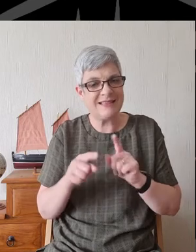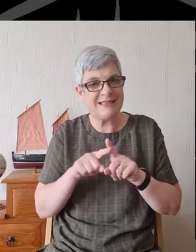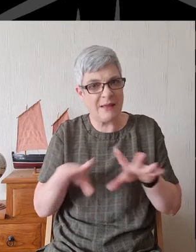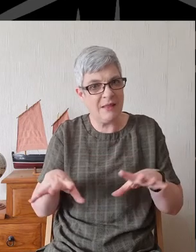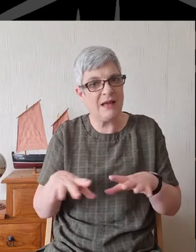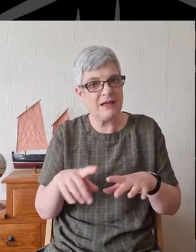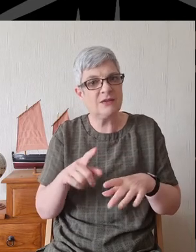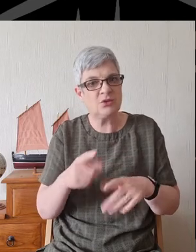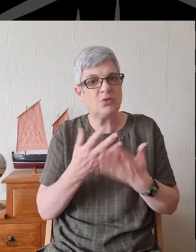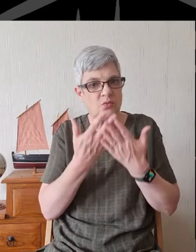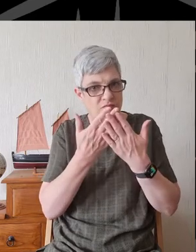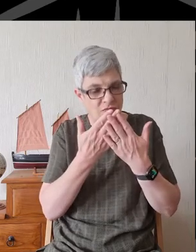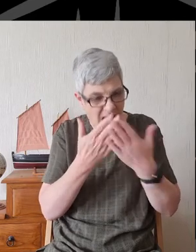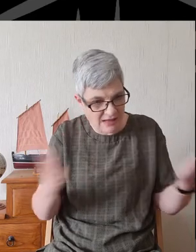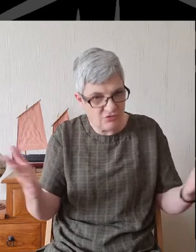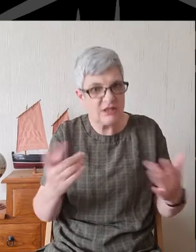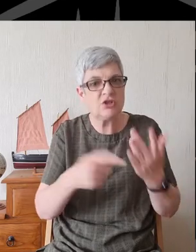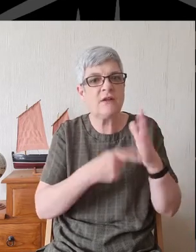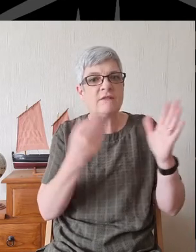adoration for Tammuz.